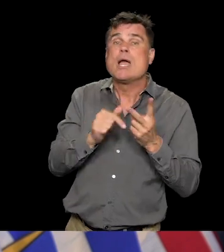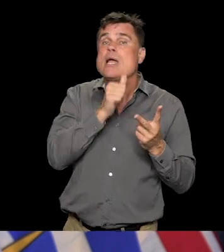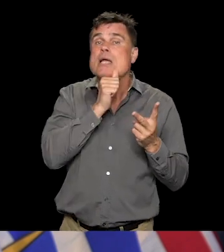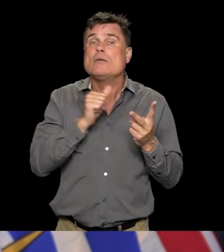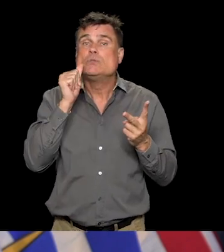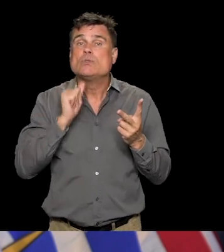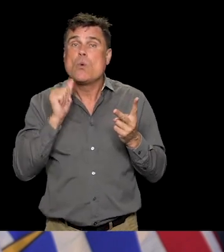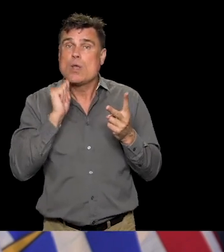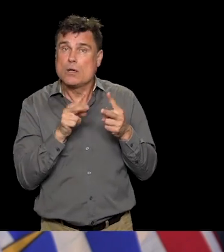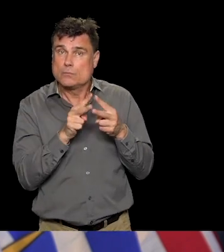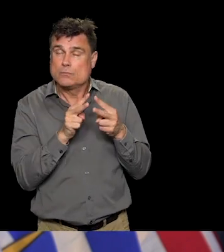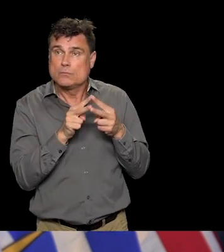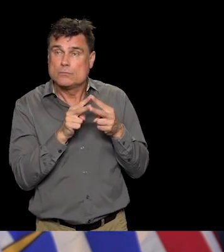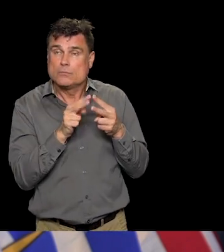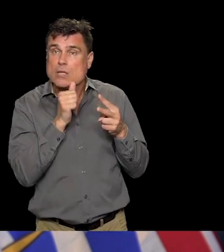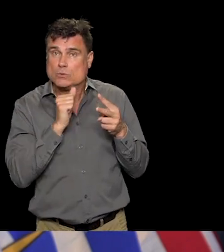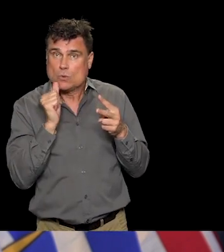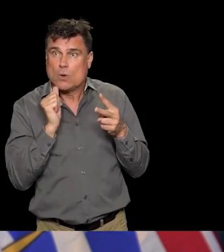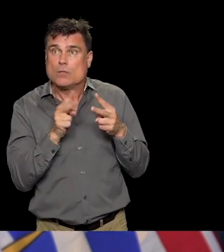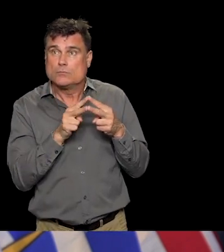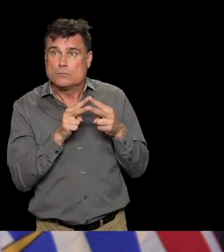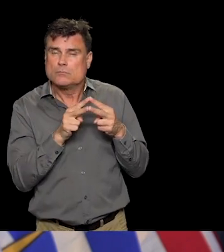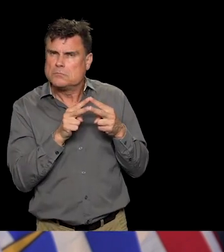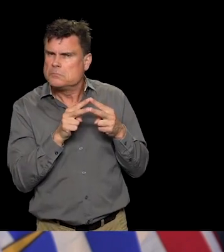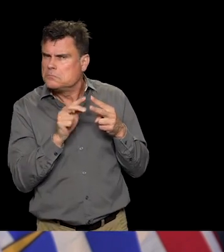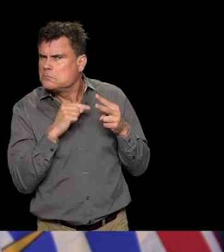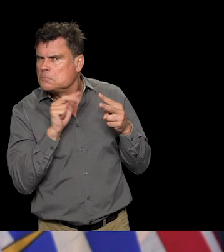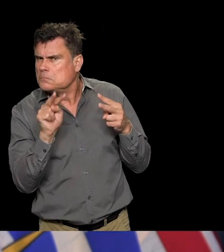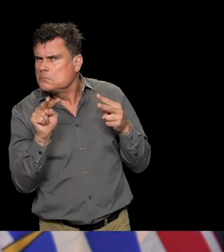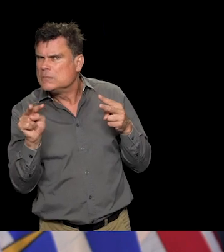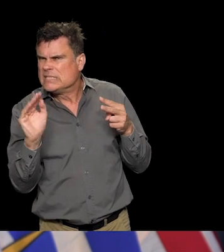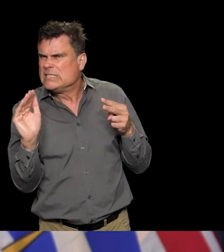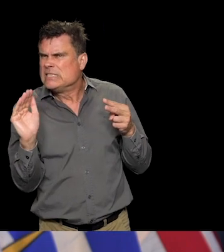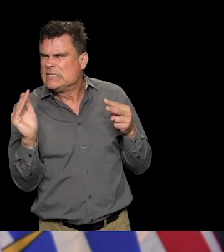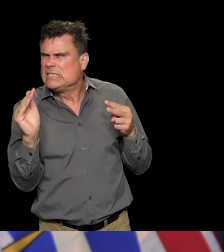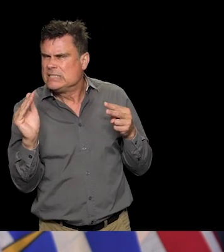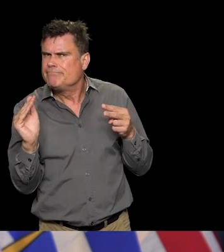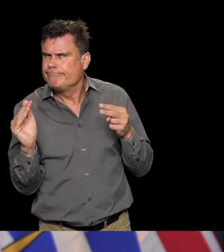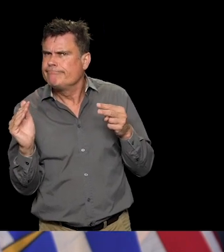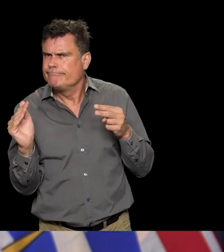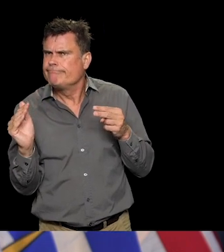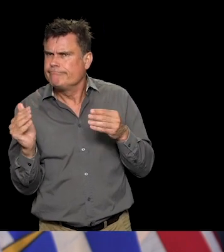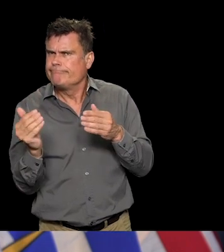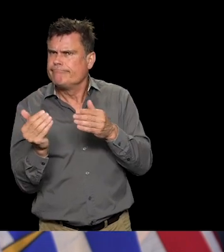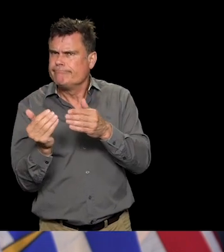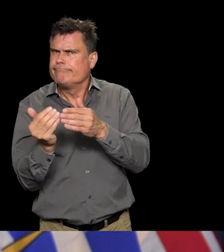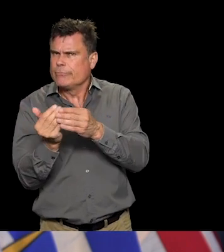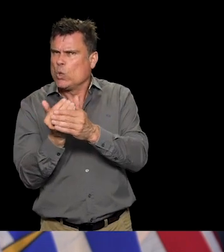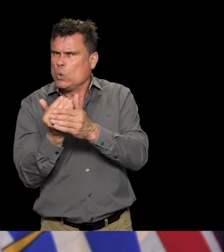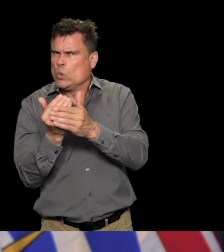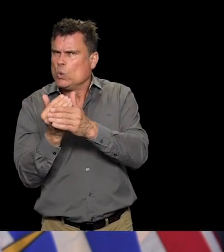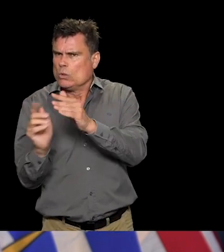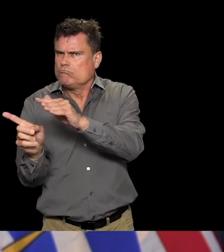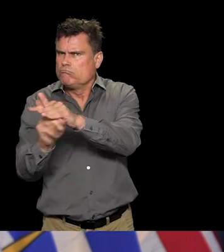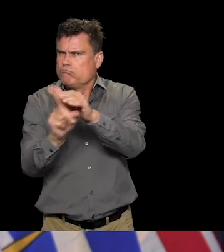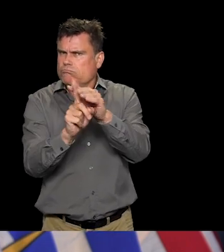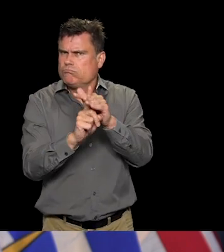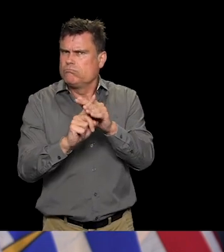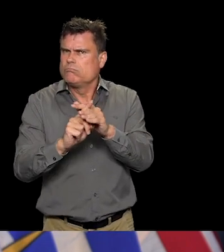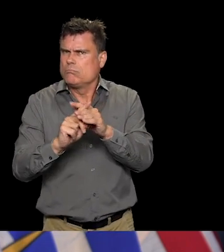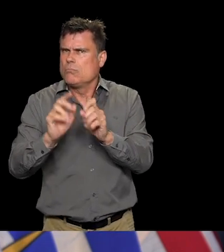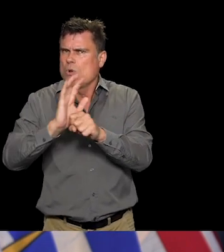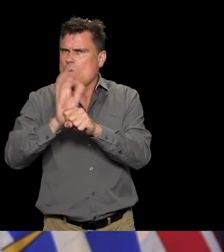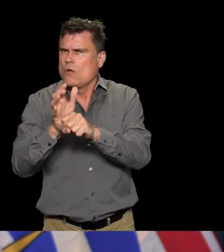hospitalizations, but it may just be that that's what we call a lag indicator. may be some time before that shows up.